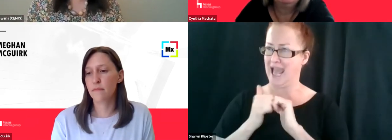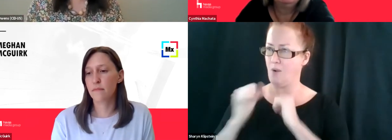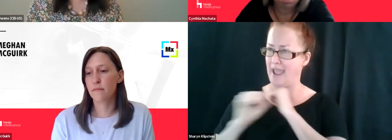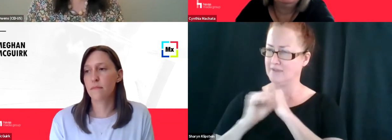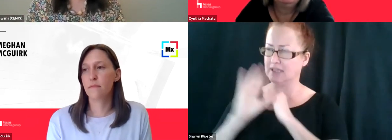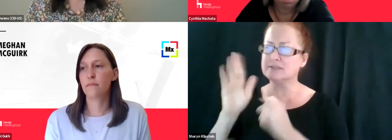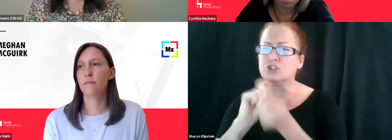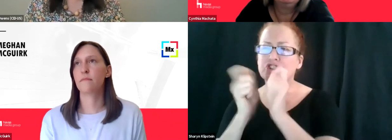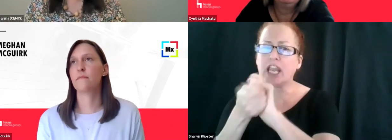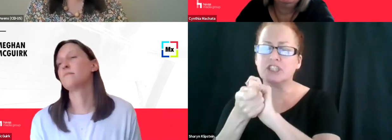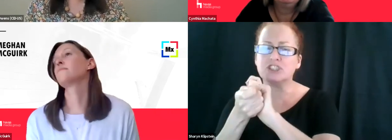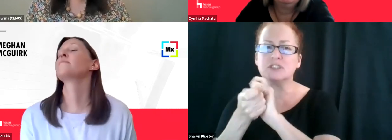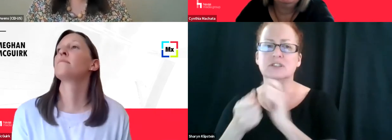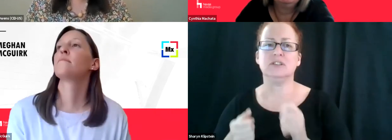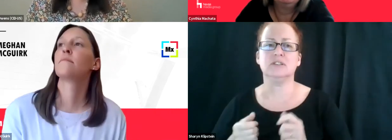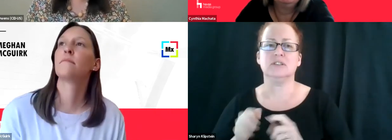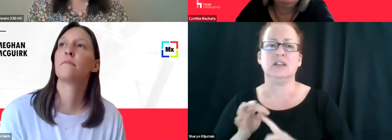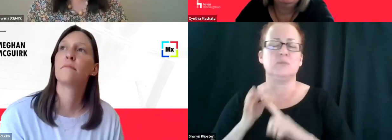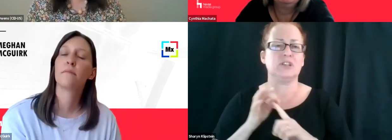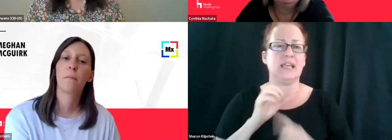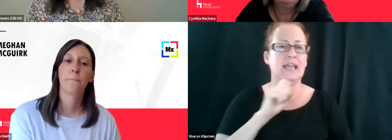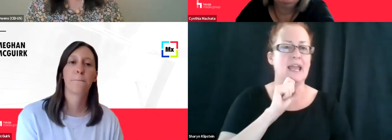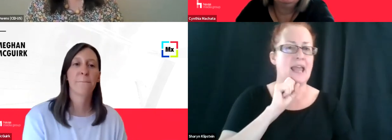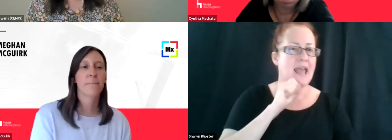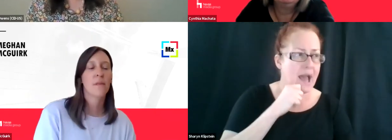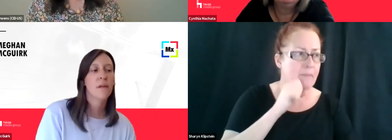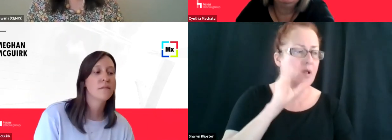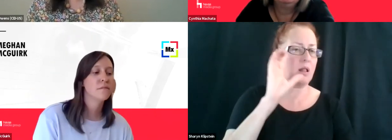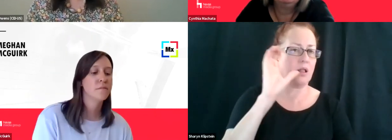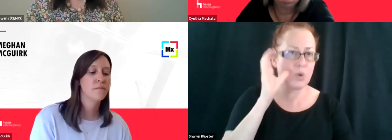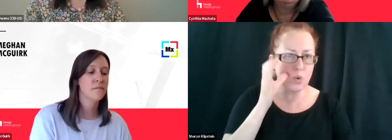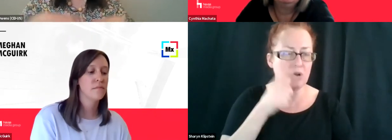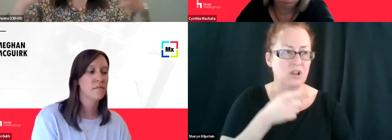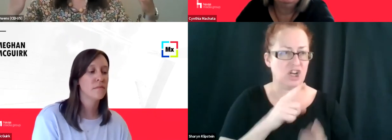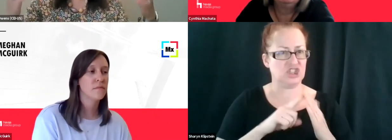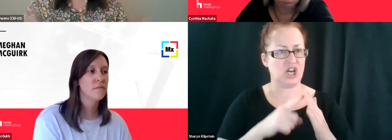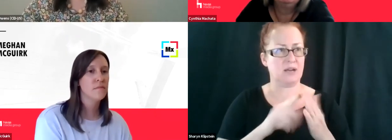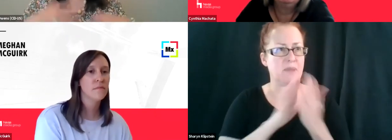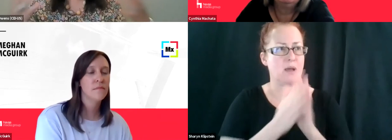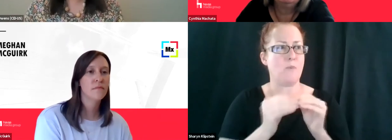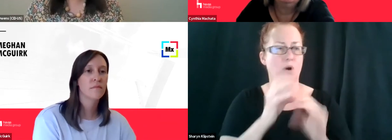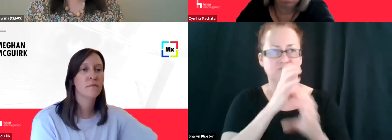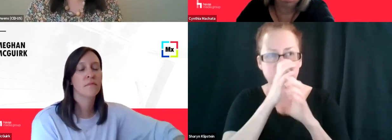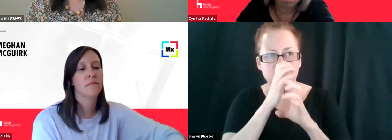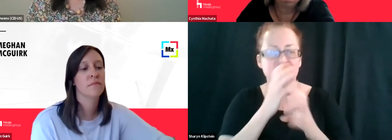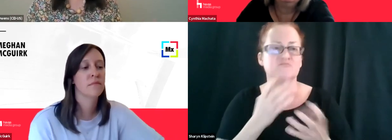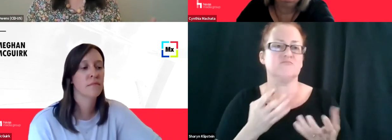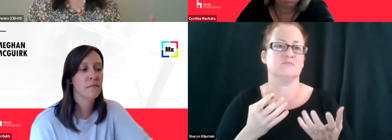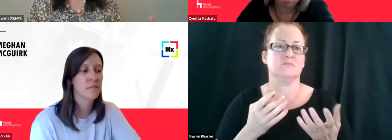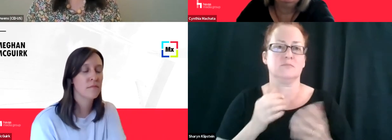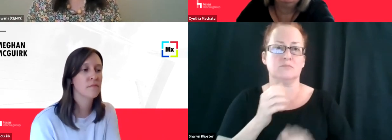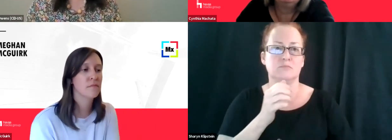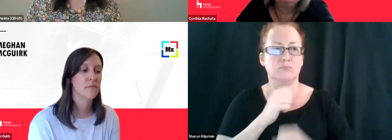these moves from Apple and from Google, uh, to begin becoming more, you know, offering more transparency about